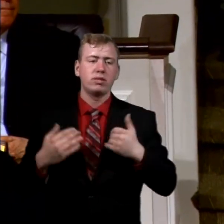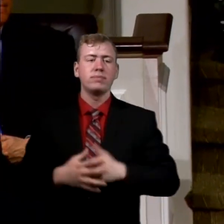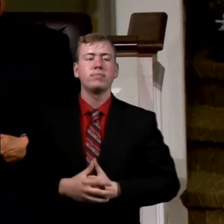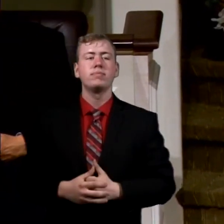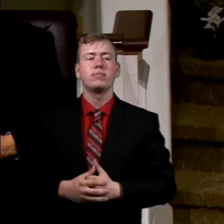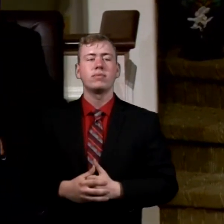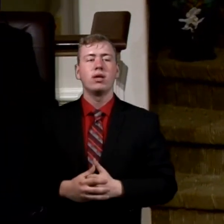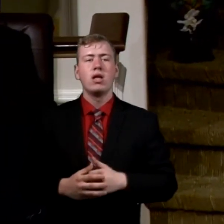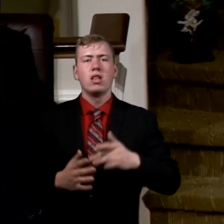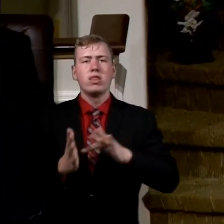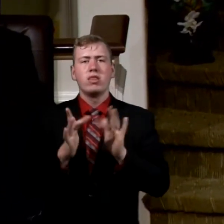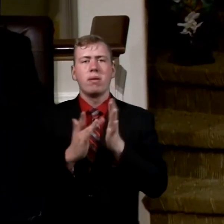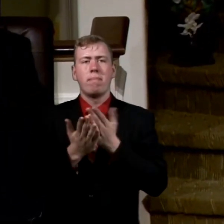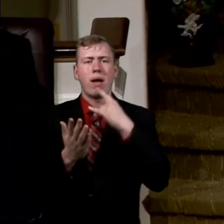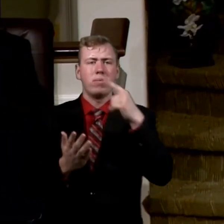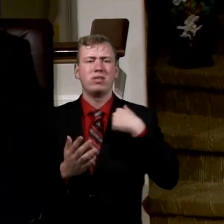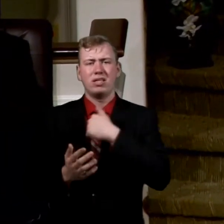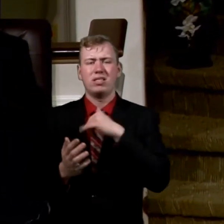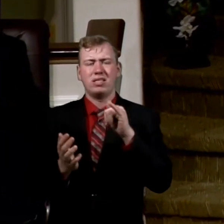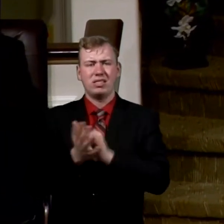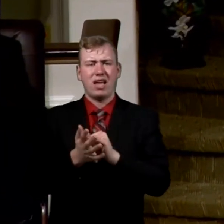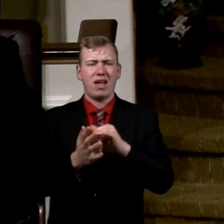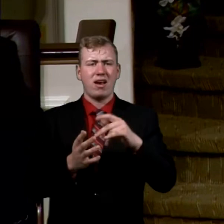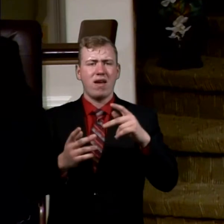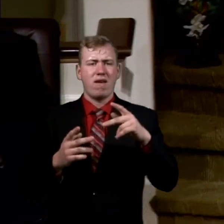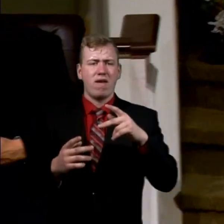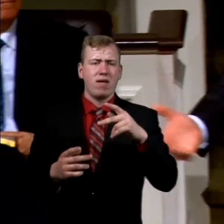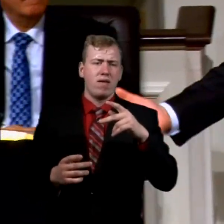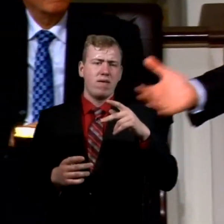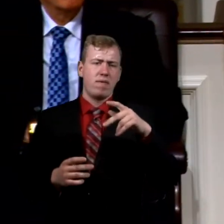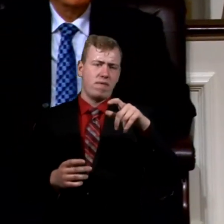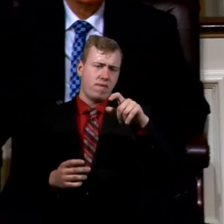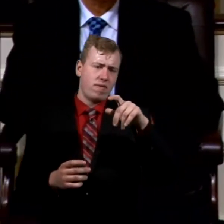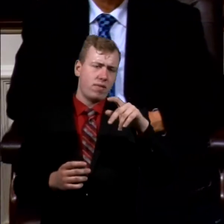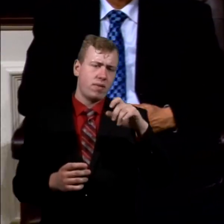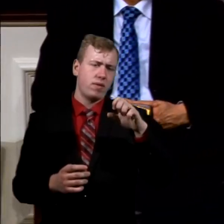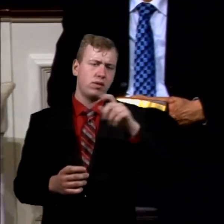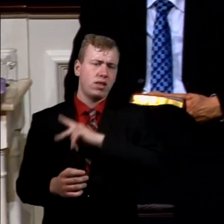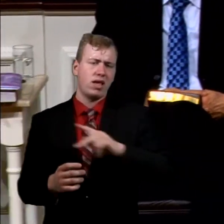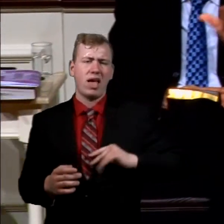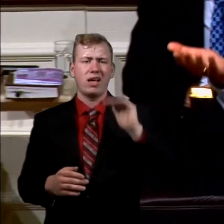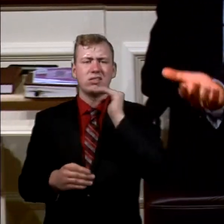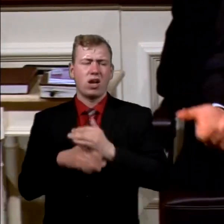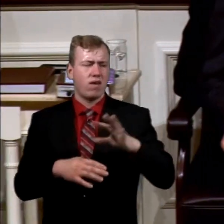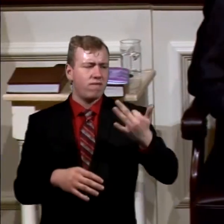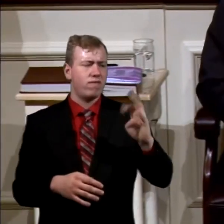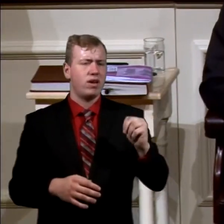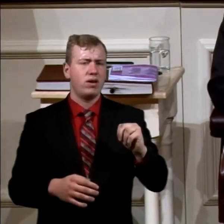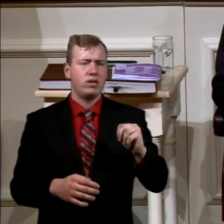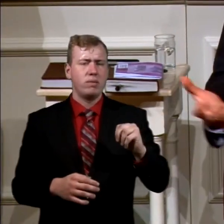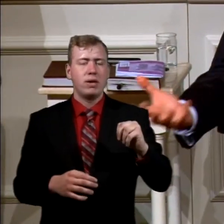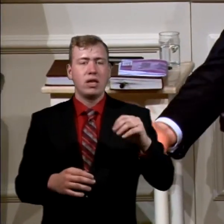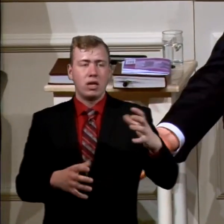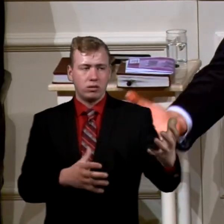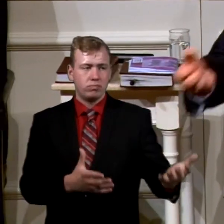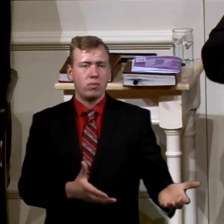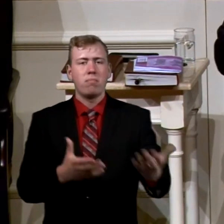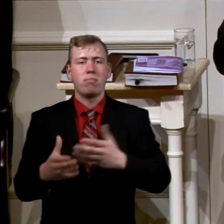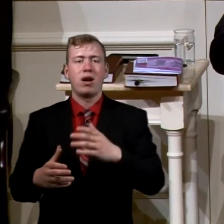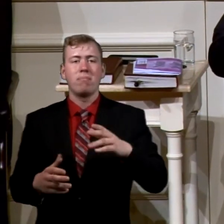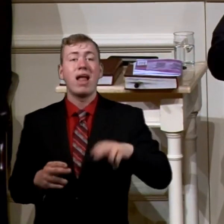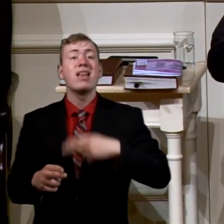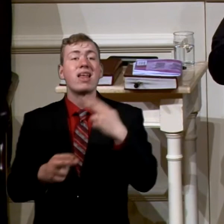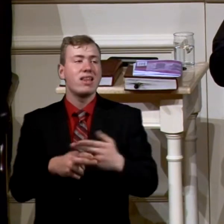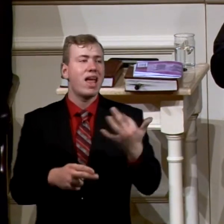The Bible tells us that Pharaoh's daughter found him and took him in. And she's the one who named him Moses because he had been taken